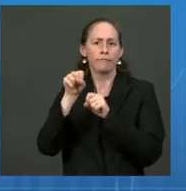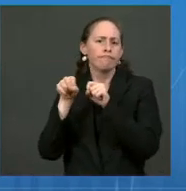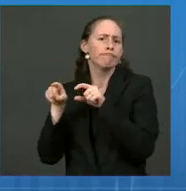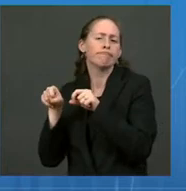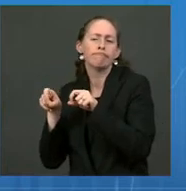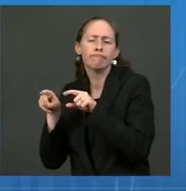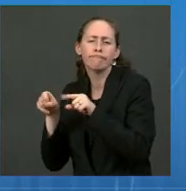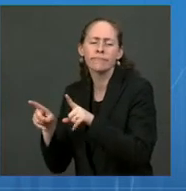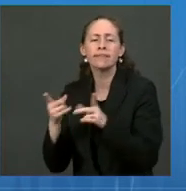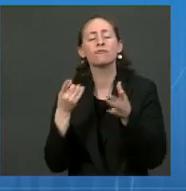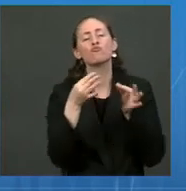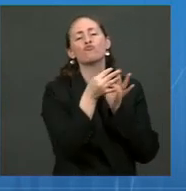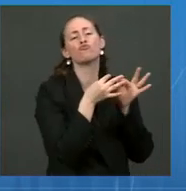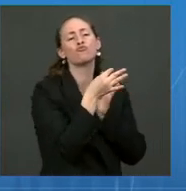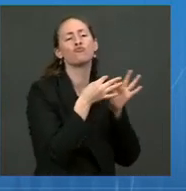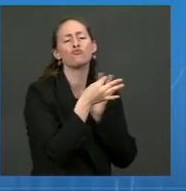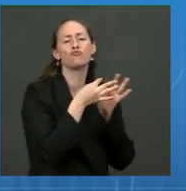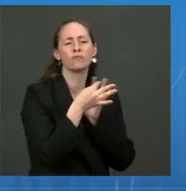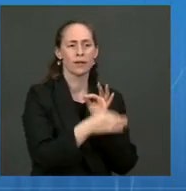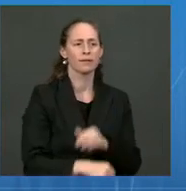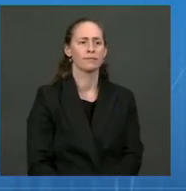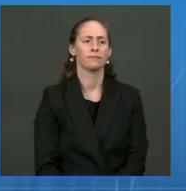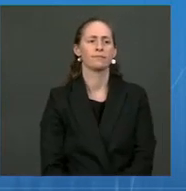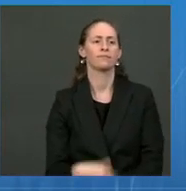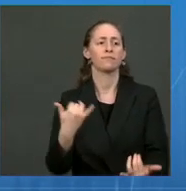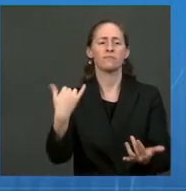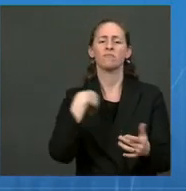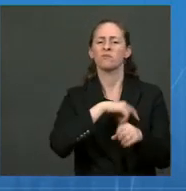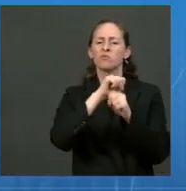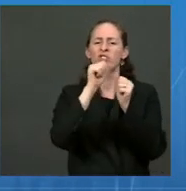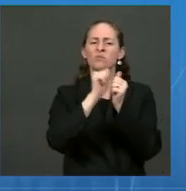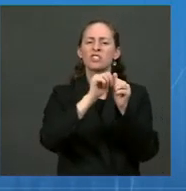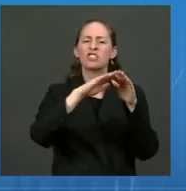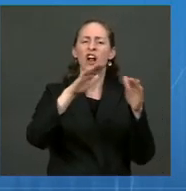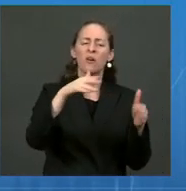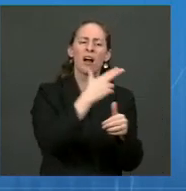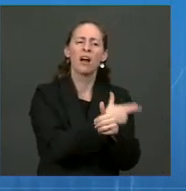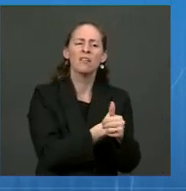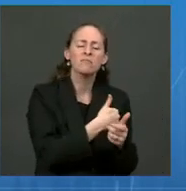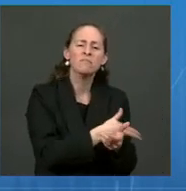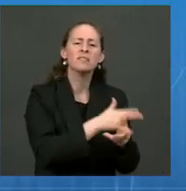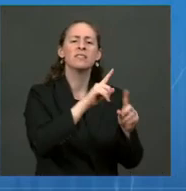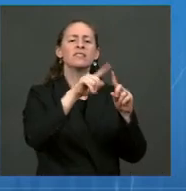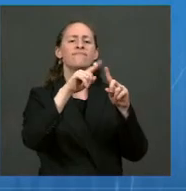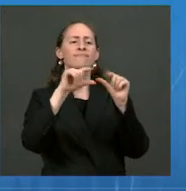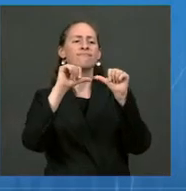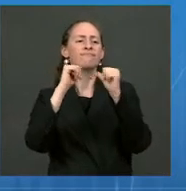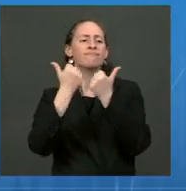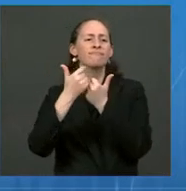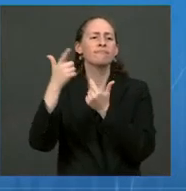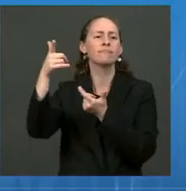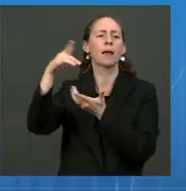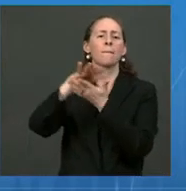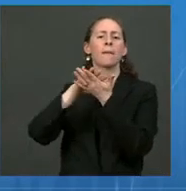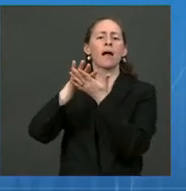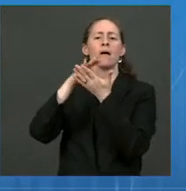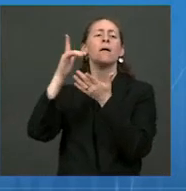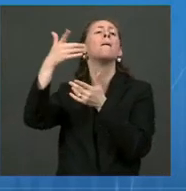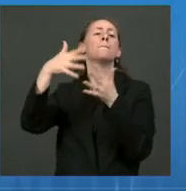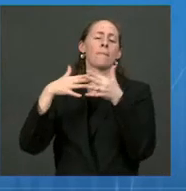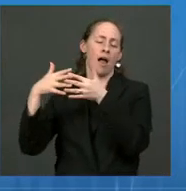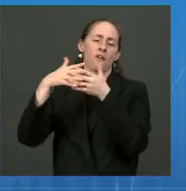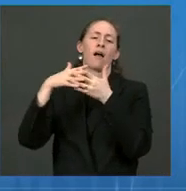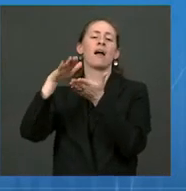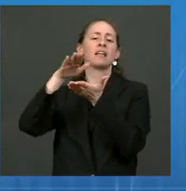We're building partnerships with the Children's Hospital Association and the American Academy of Pediatrics. The Surgeon General,